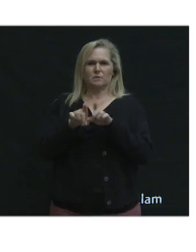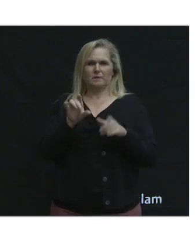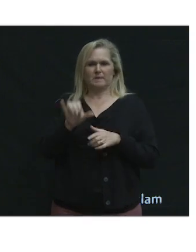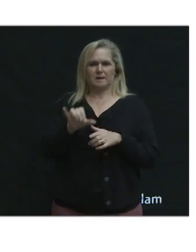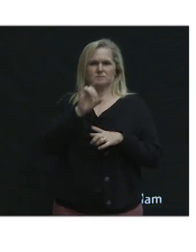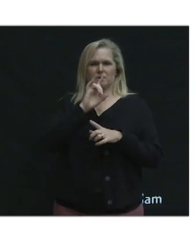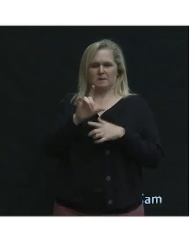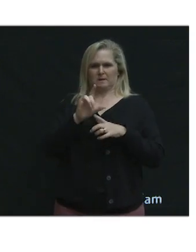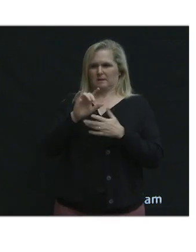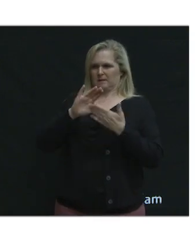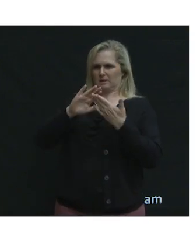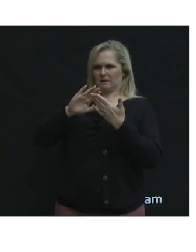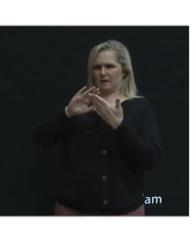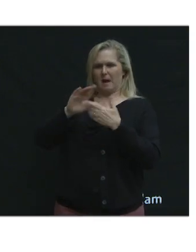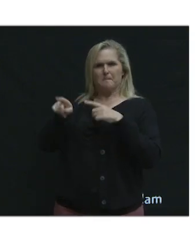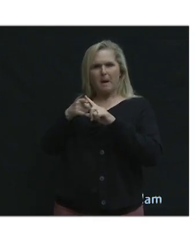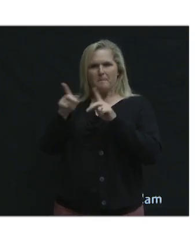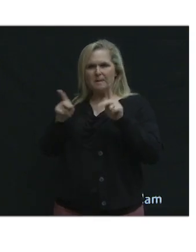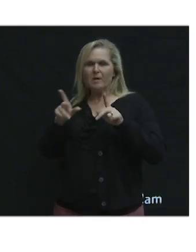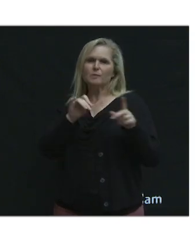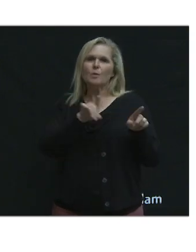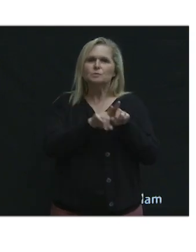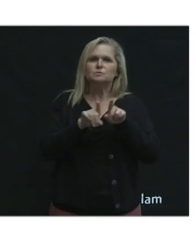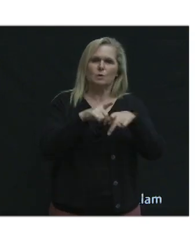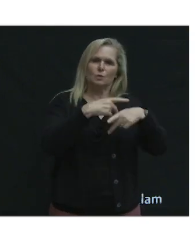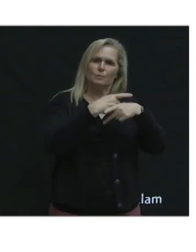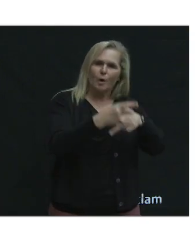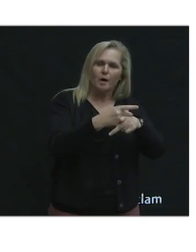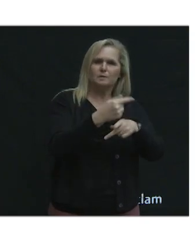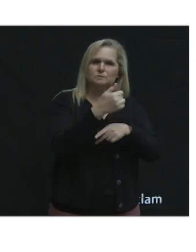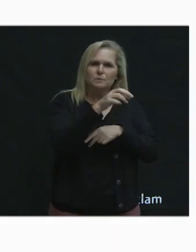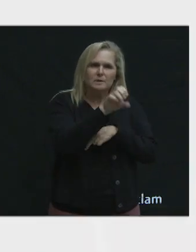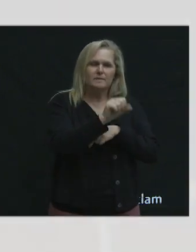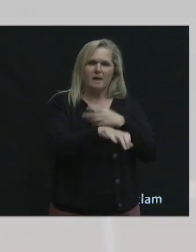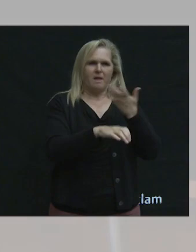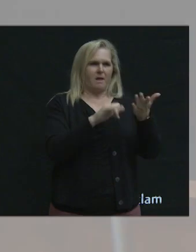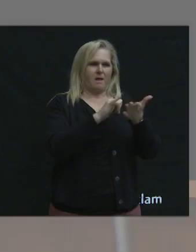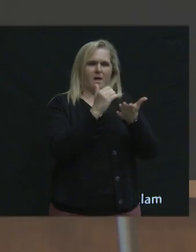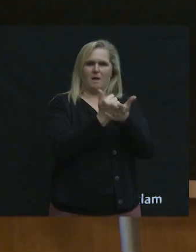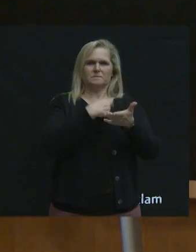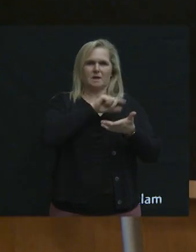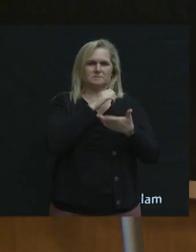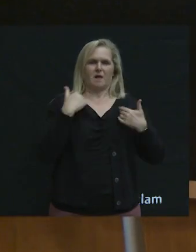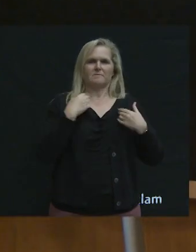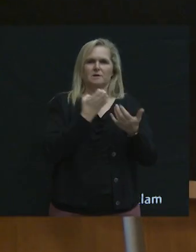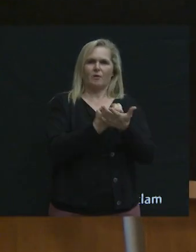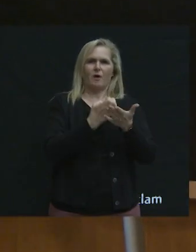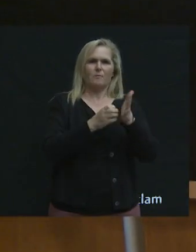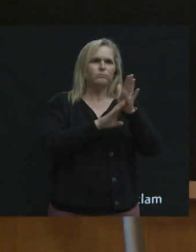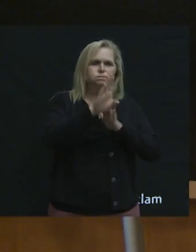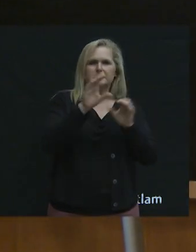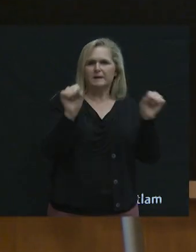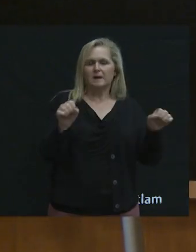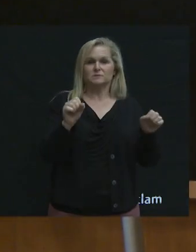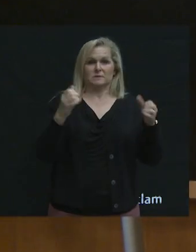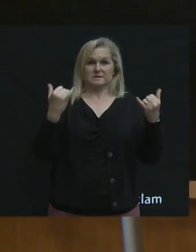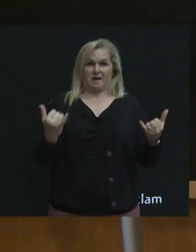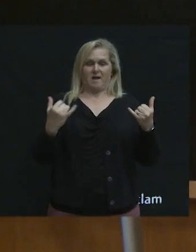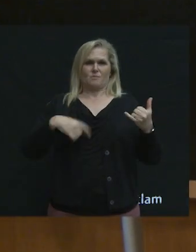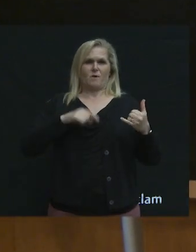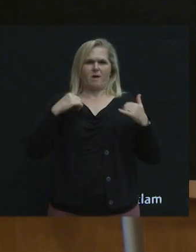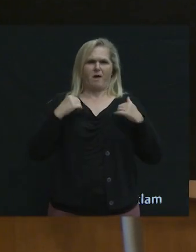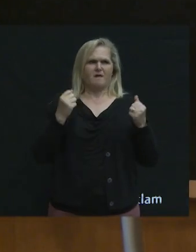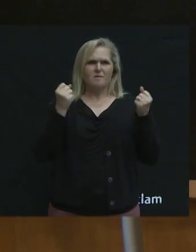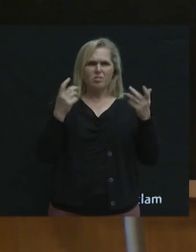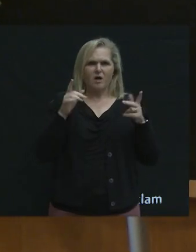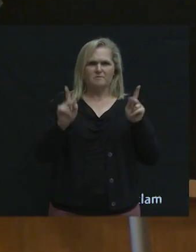just about moving people, it's about moving goods because that's helped you get a thriving economy. So we're here tonight to bring in a